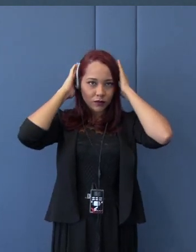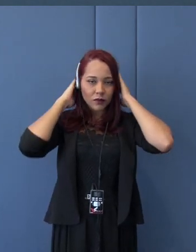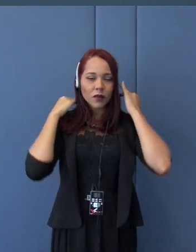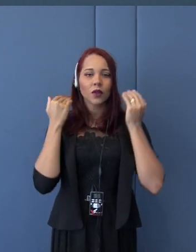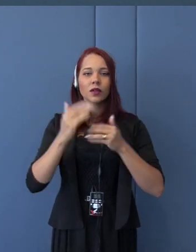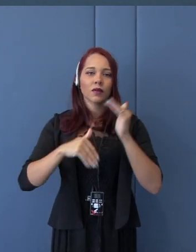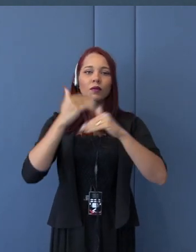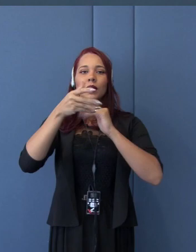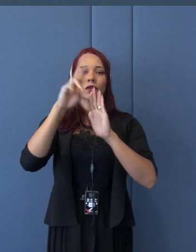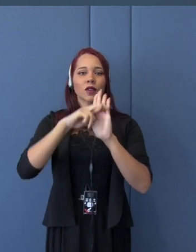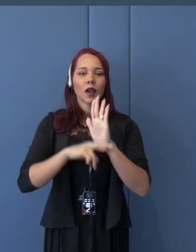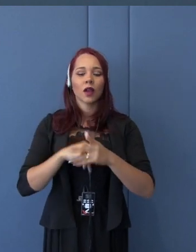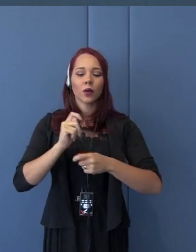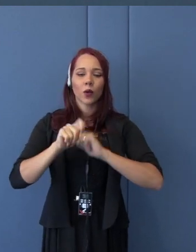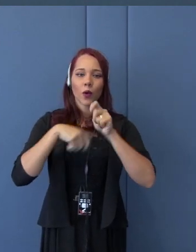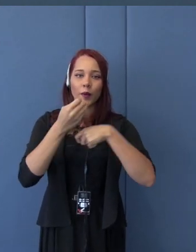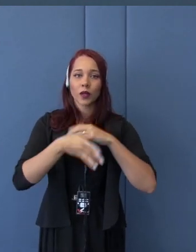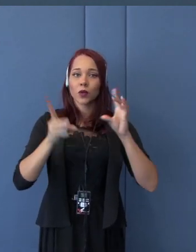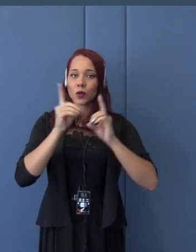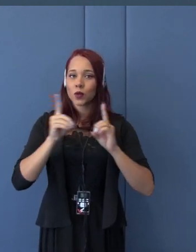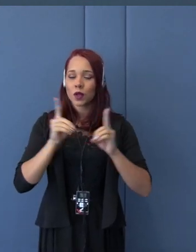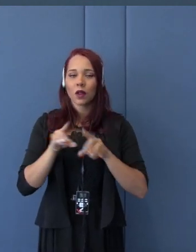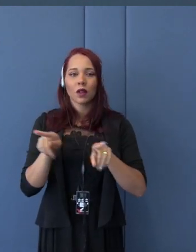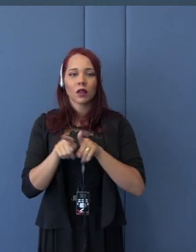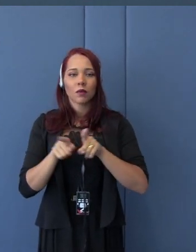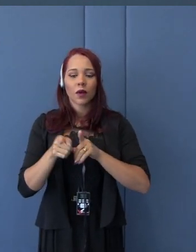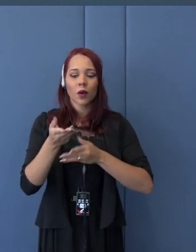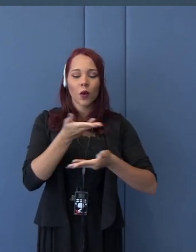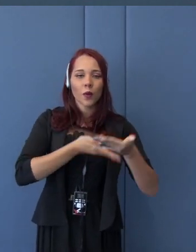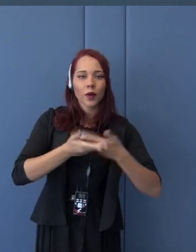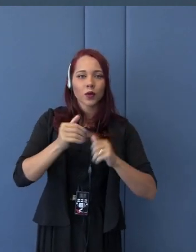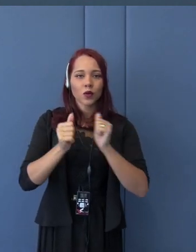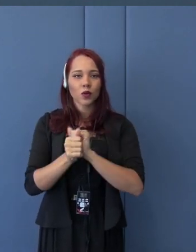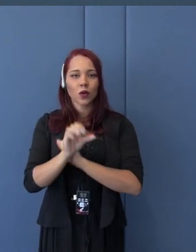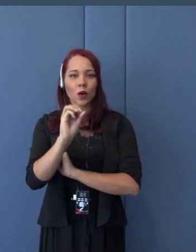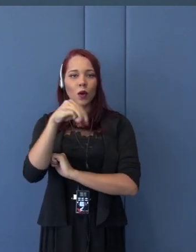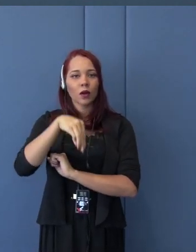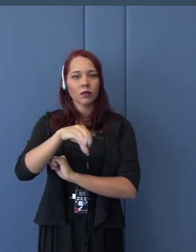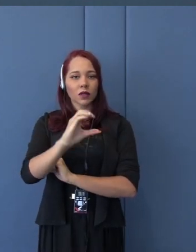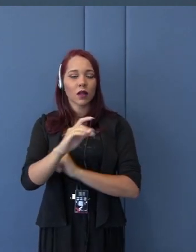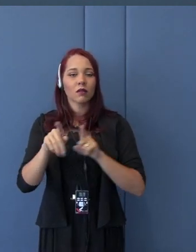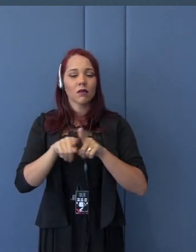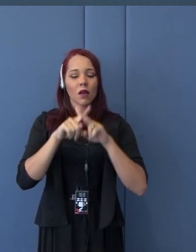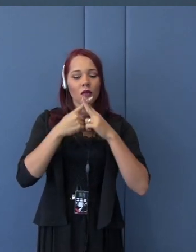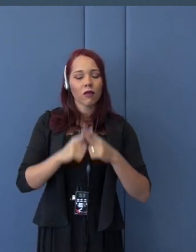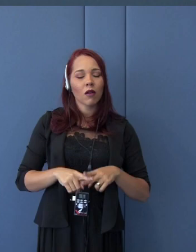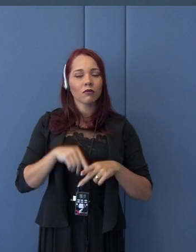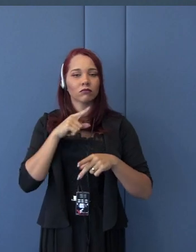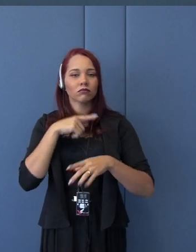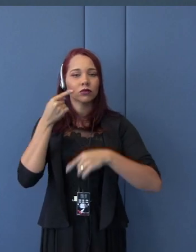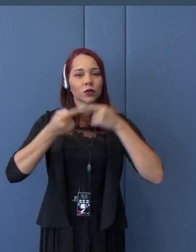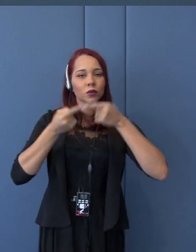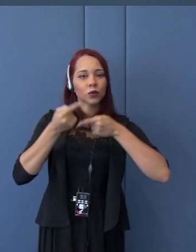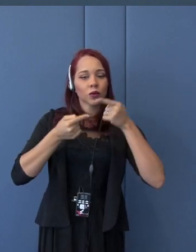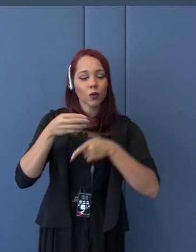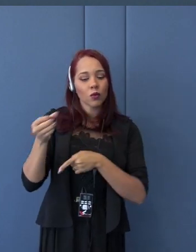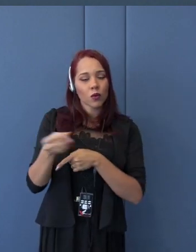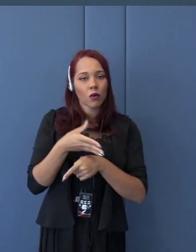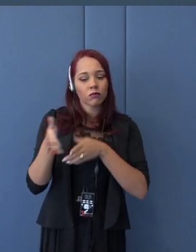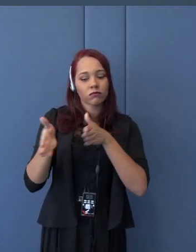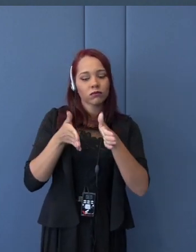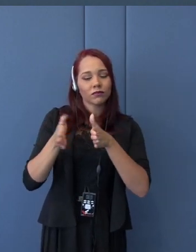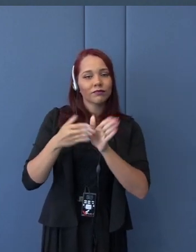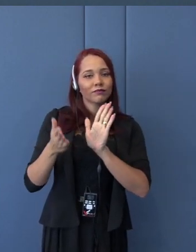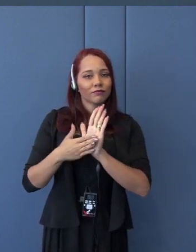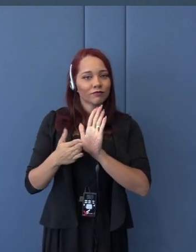reform discussions, we could emerge a new sort of momentum for that purpose. Japan and